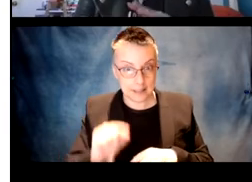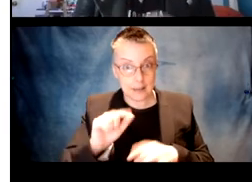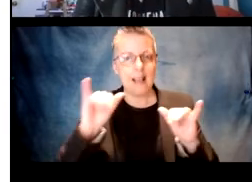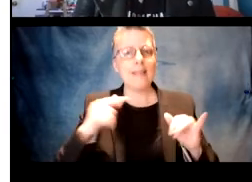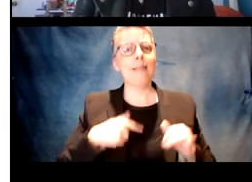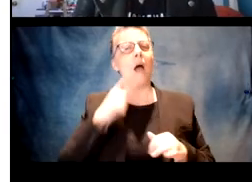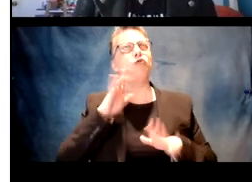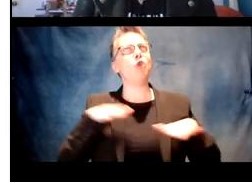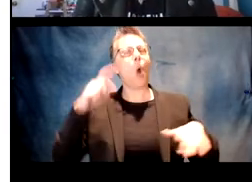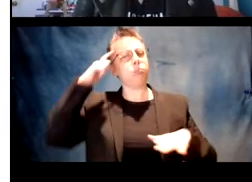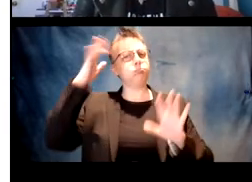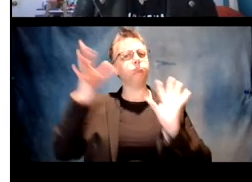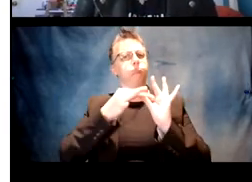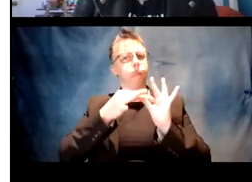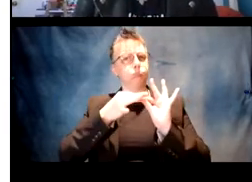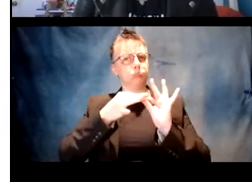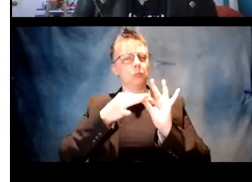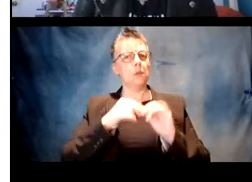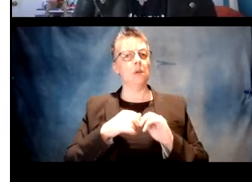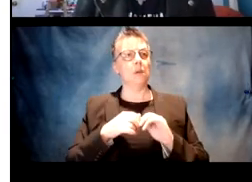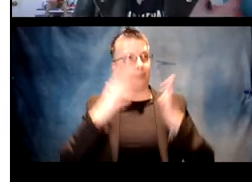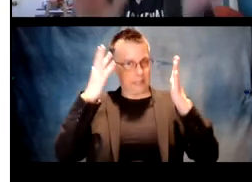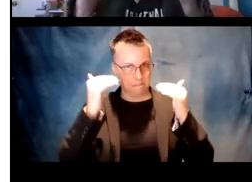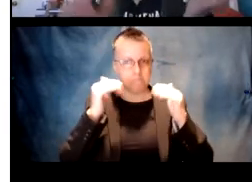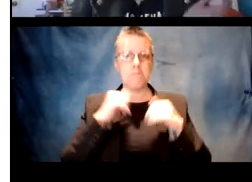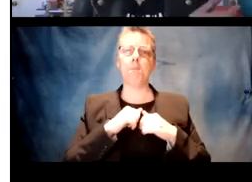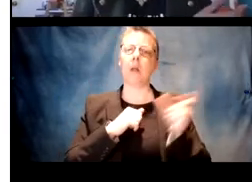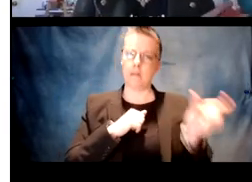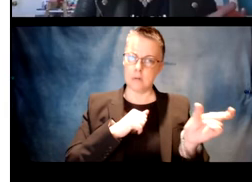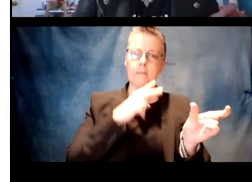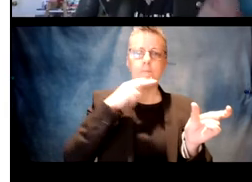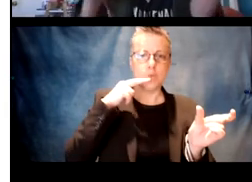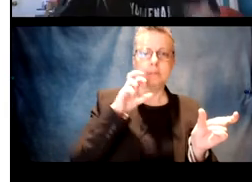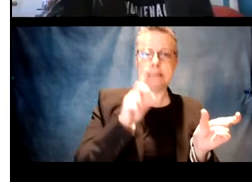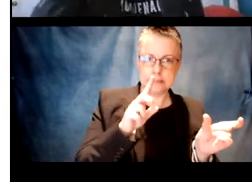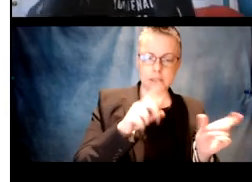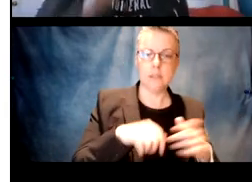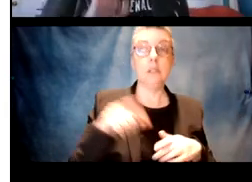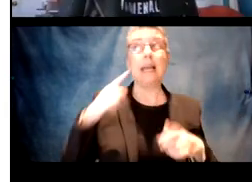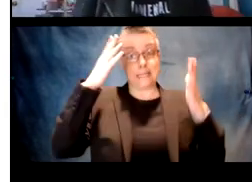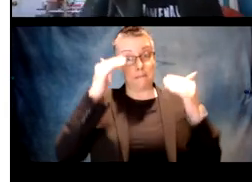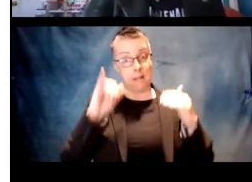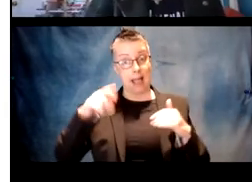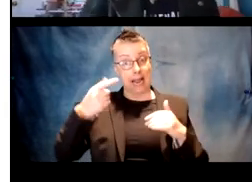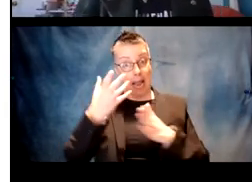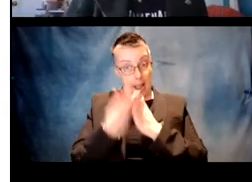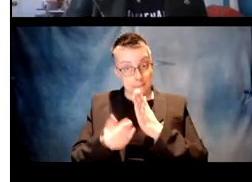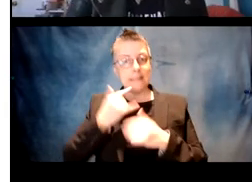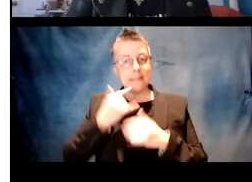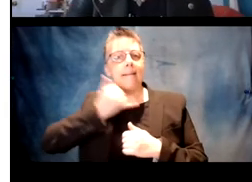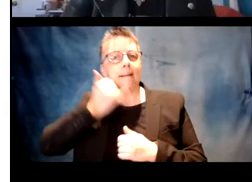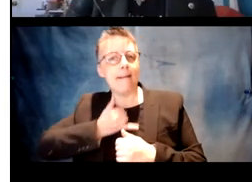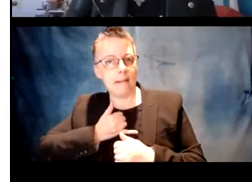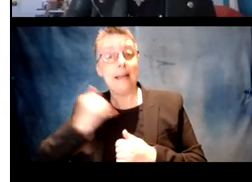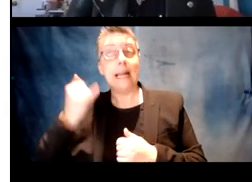as like sufficiently associated that they expect that the